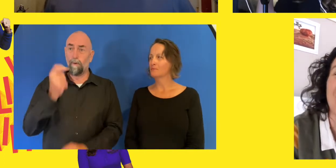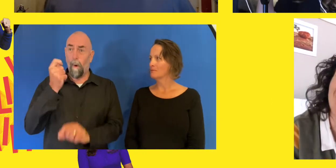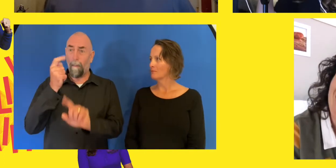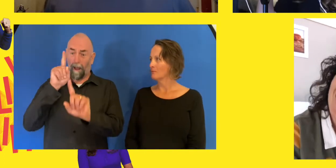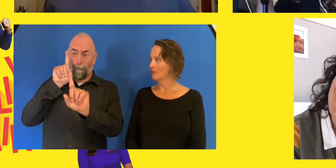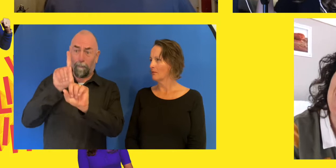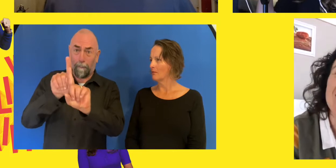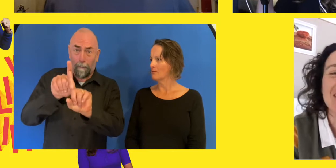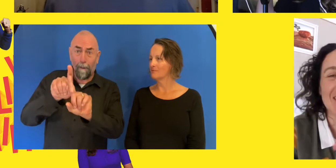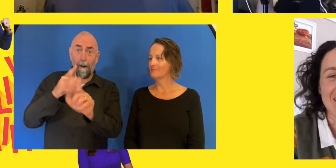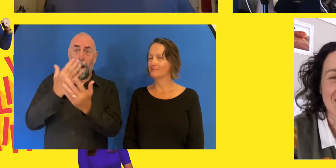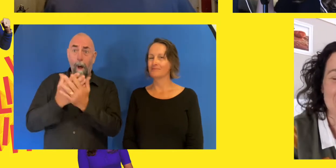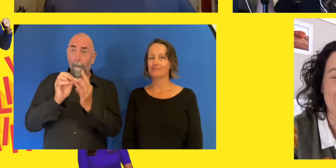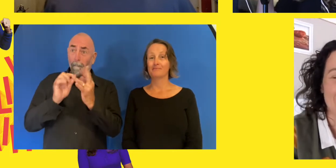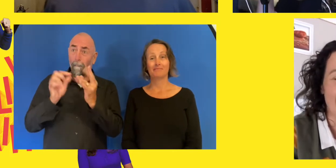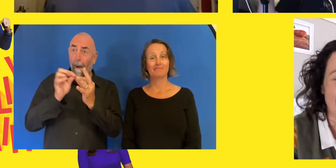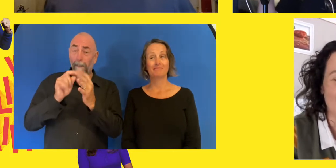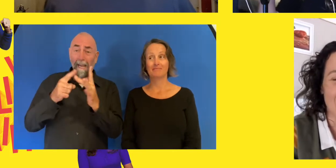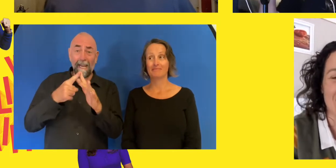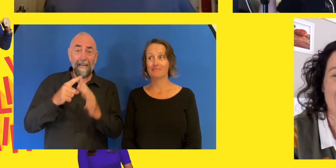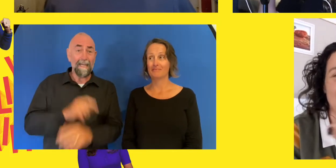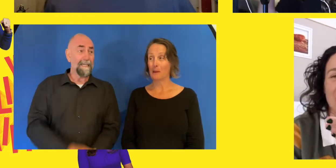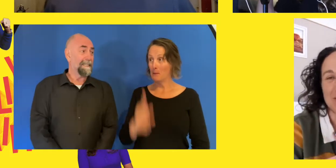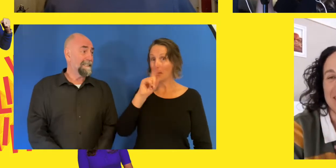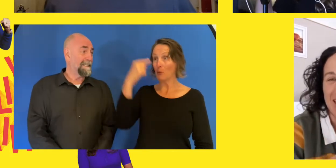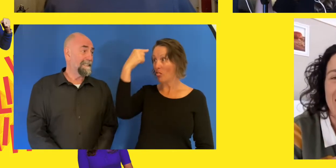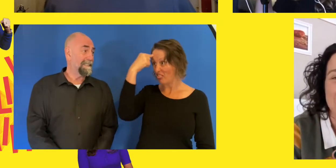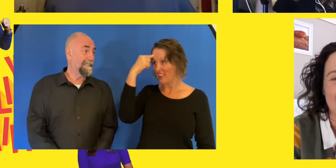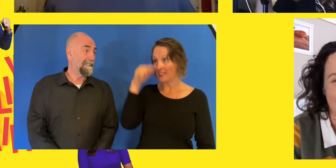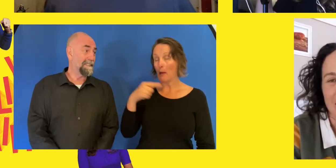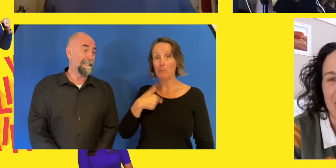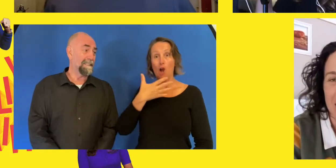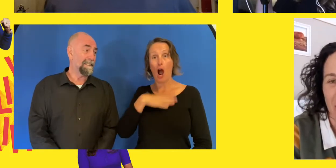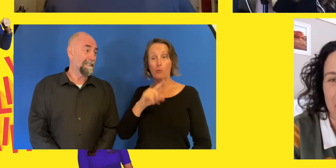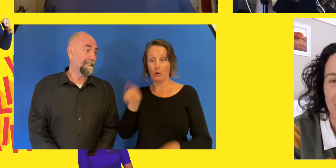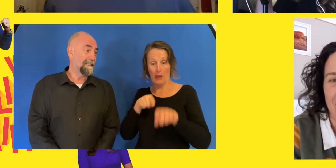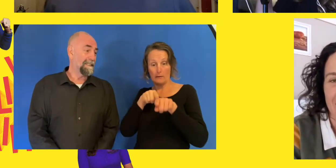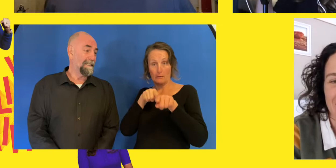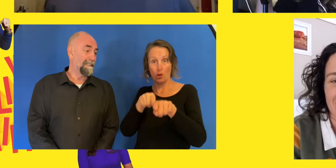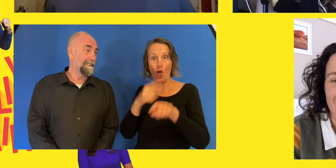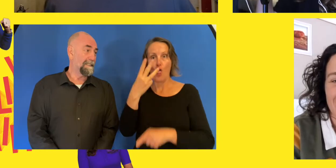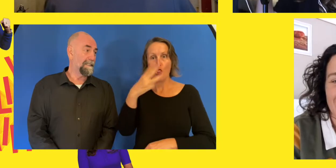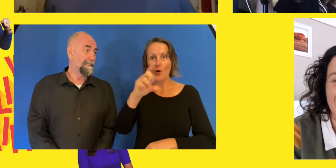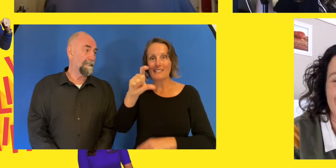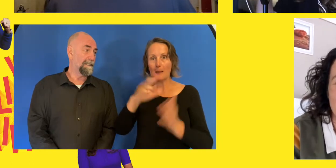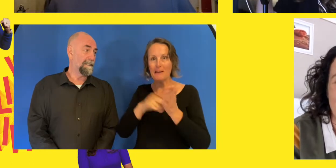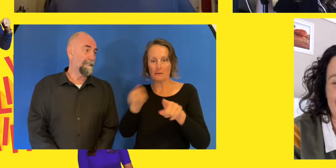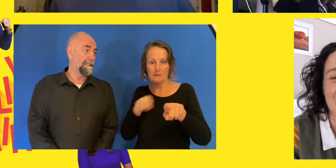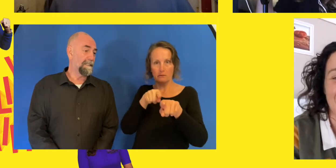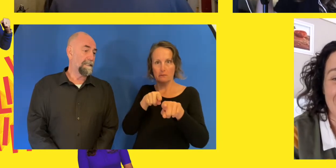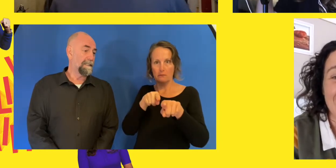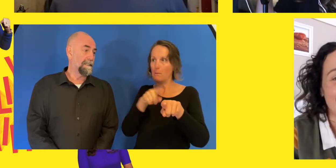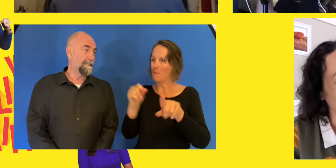Well, so, you see, everyone seems to think this, but the actual thing is I want to be skiing about 30 centimetres off the back of the skis. Really?